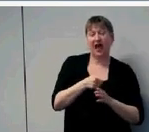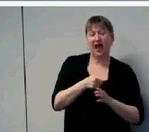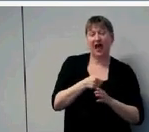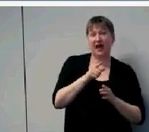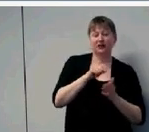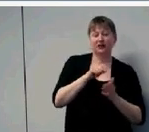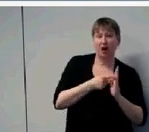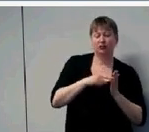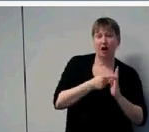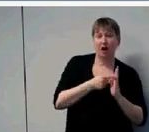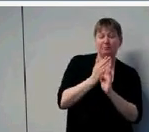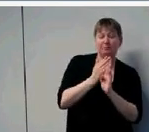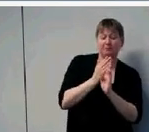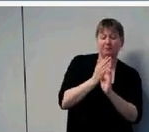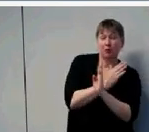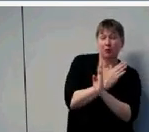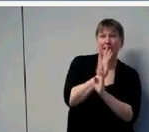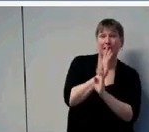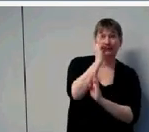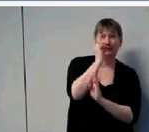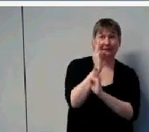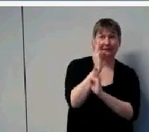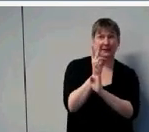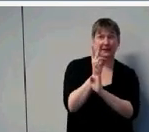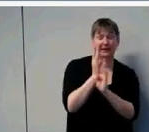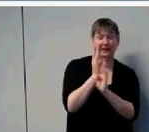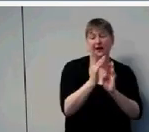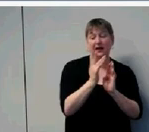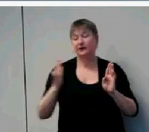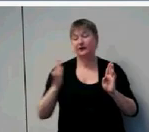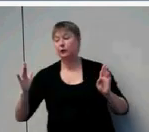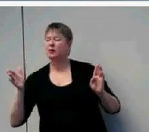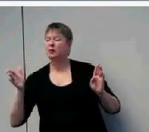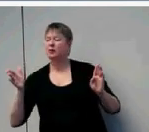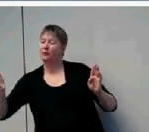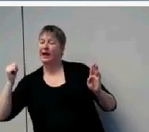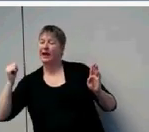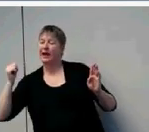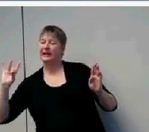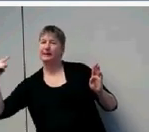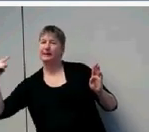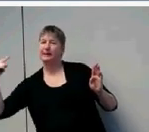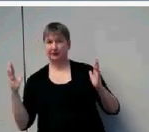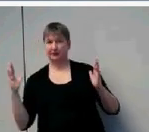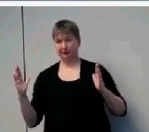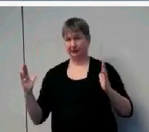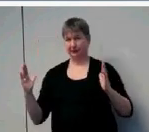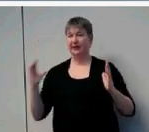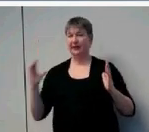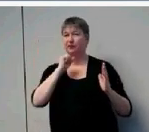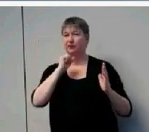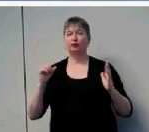and these greater than 18 months of age. A couple things are going on here. First of all, there's a